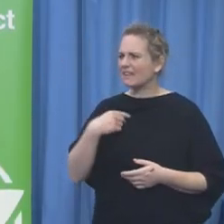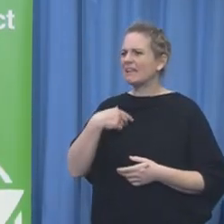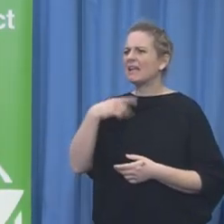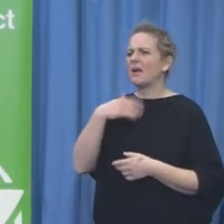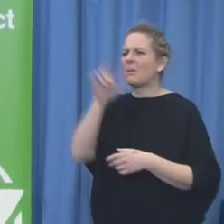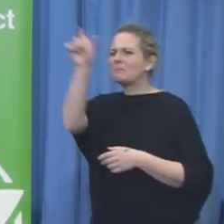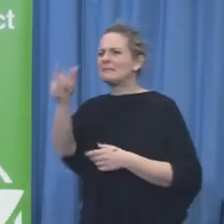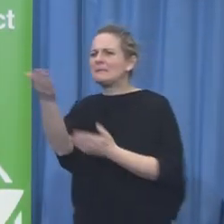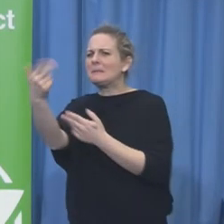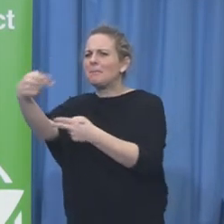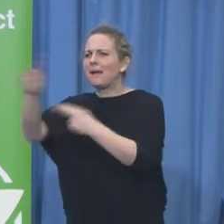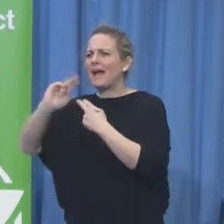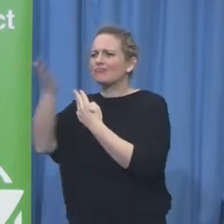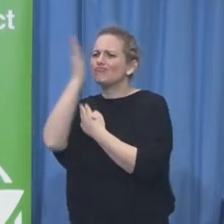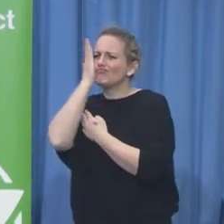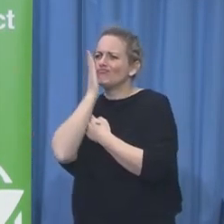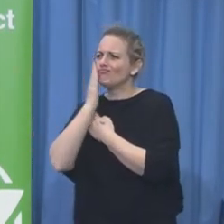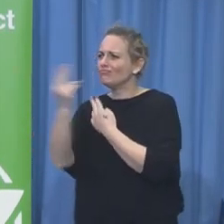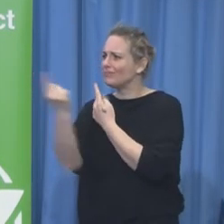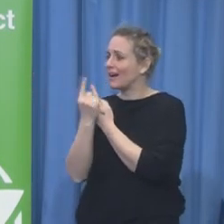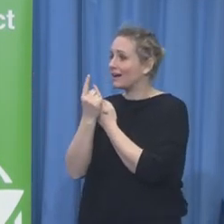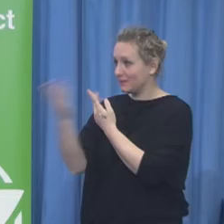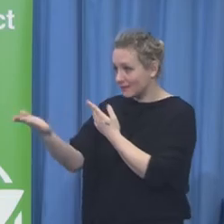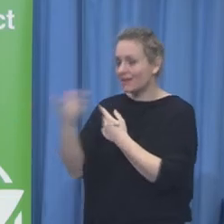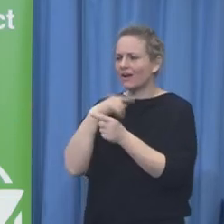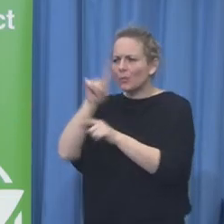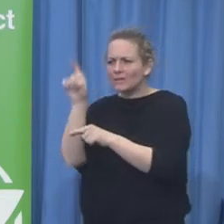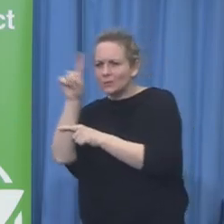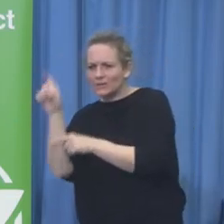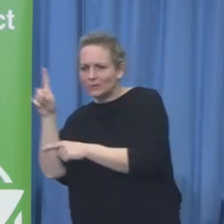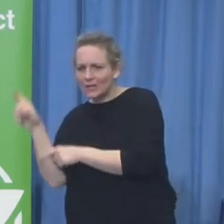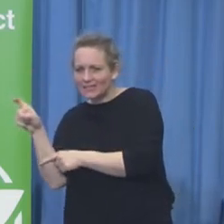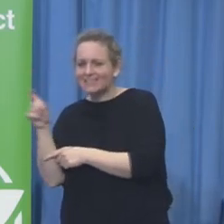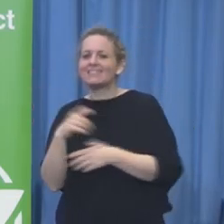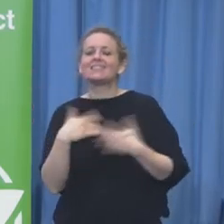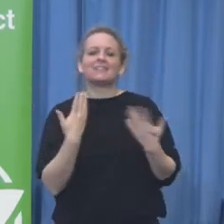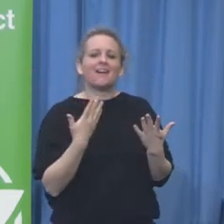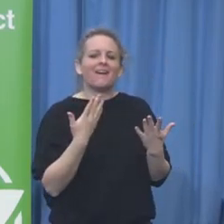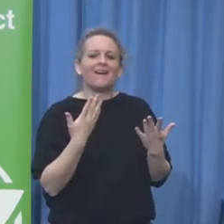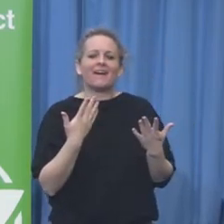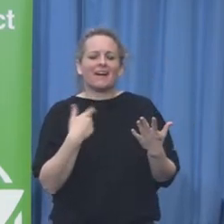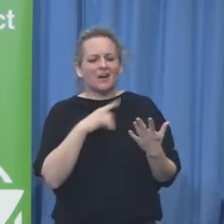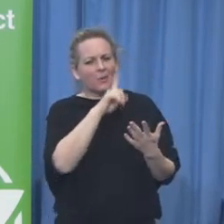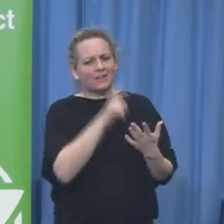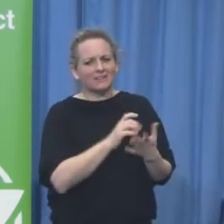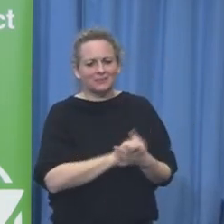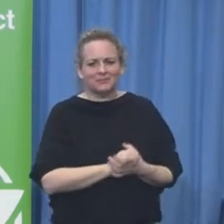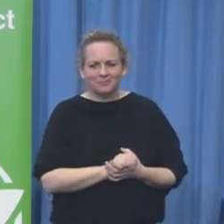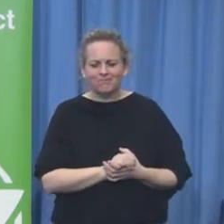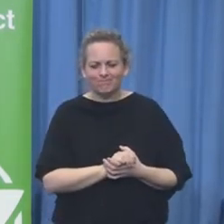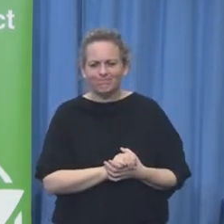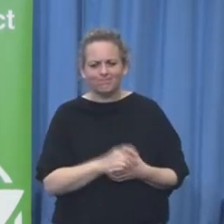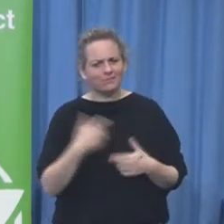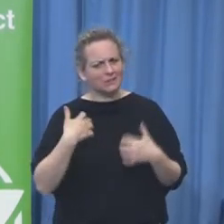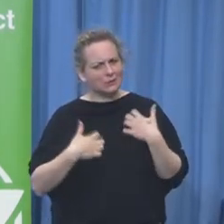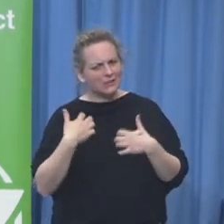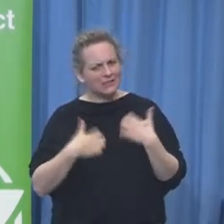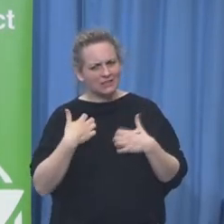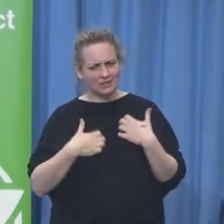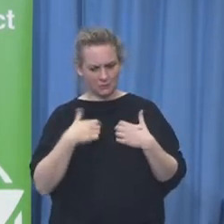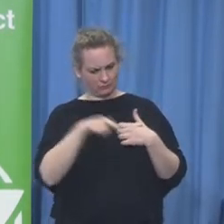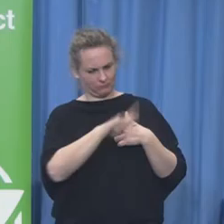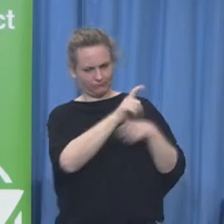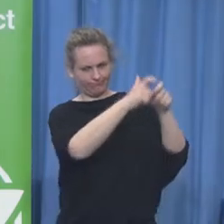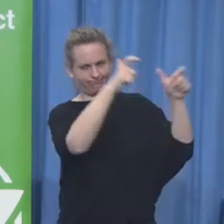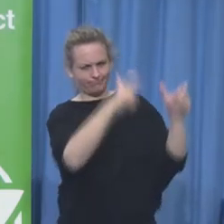wasn't he? I have a question very quickly because it is of interest. So you say that Cisco, what you do in